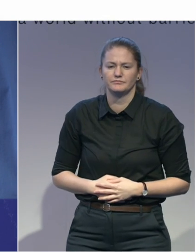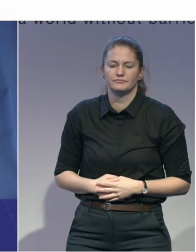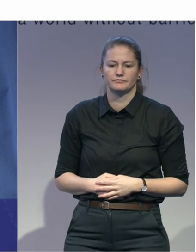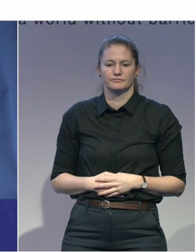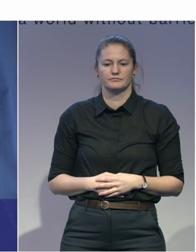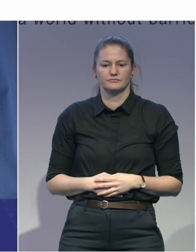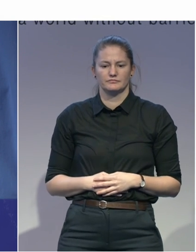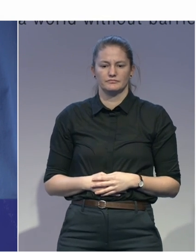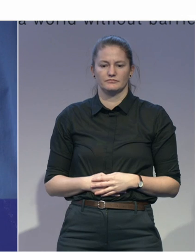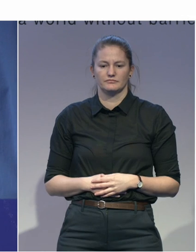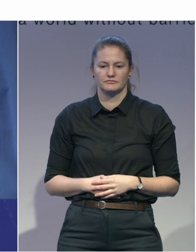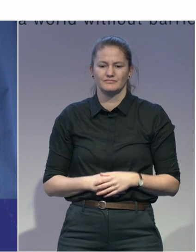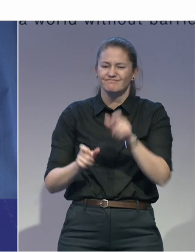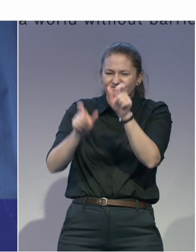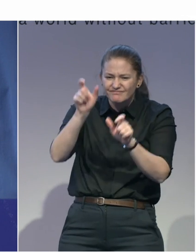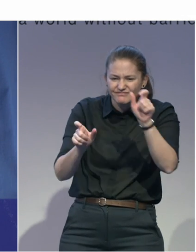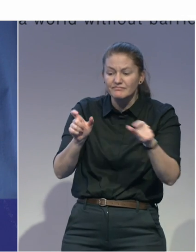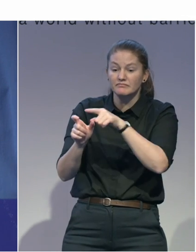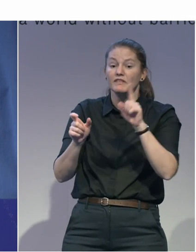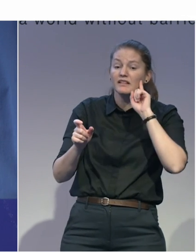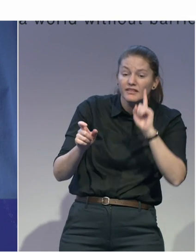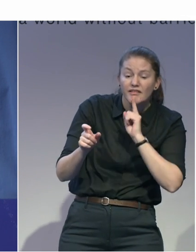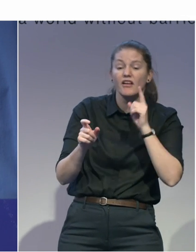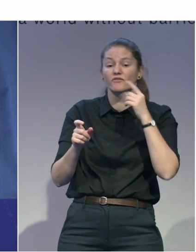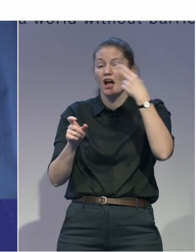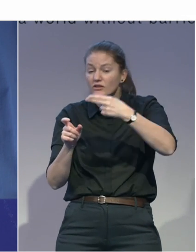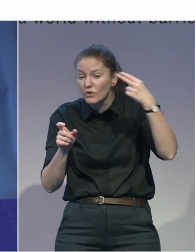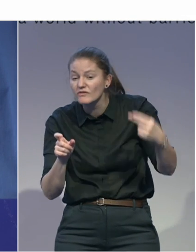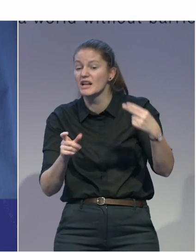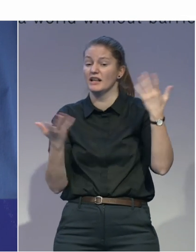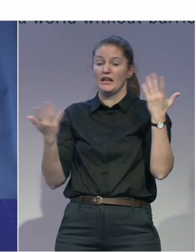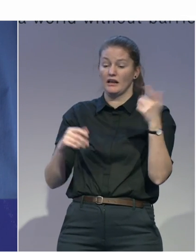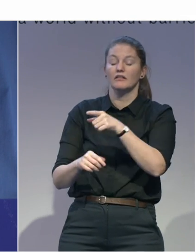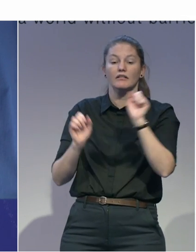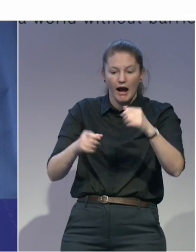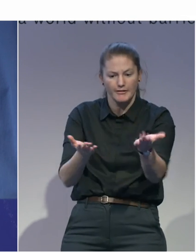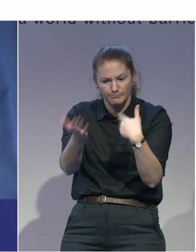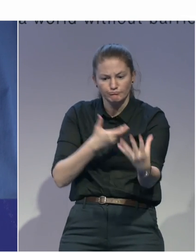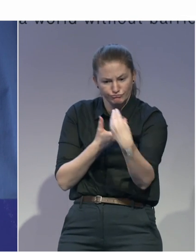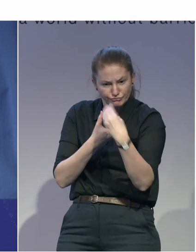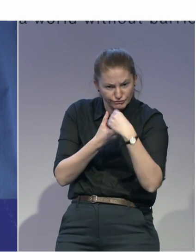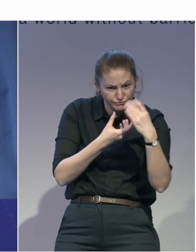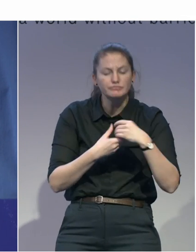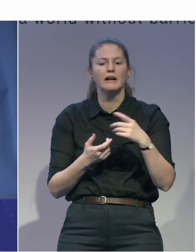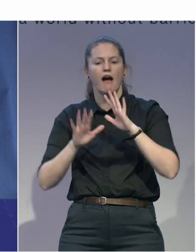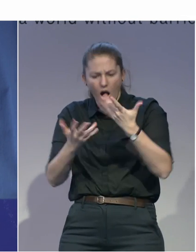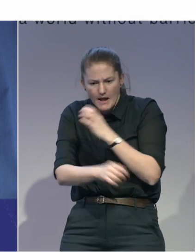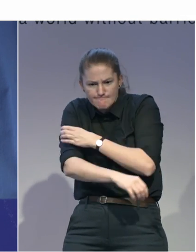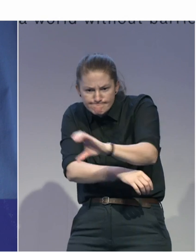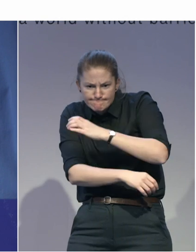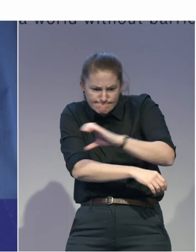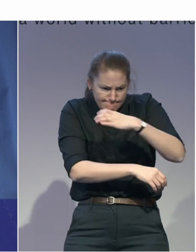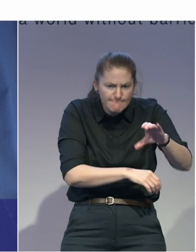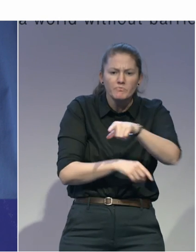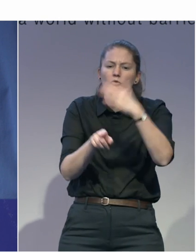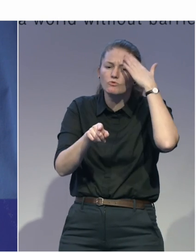impairment. If any of us are very familiar with any type of disability group, what you will hear is nothing for us without